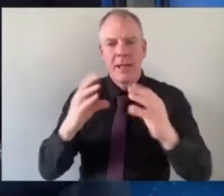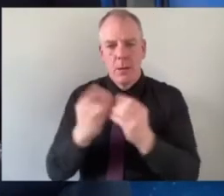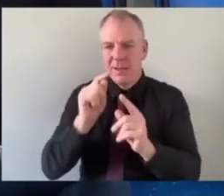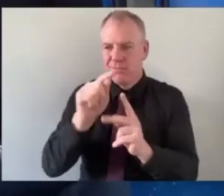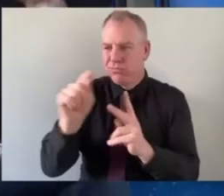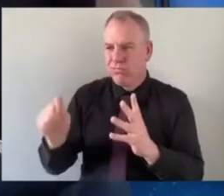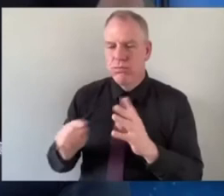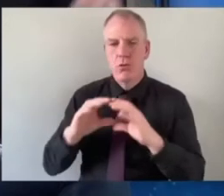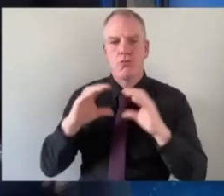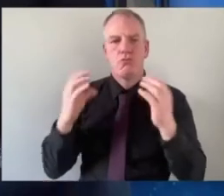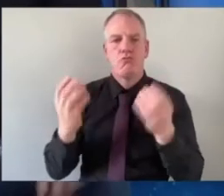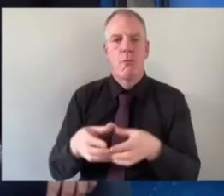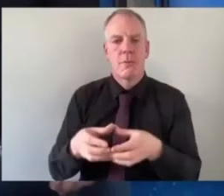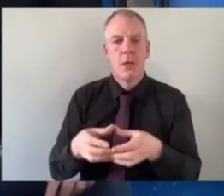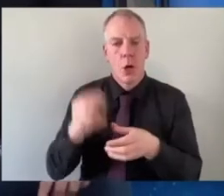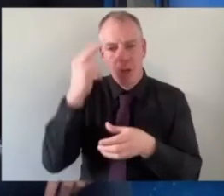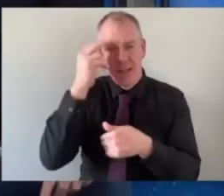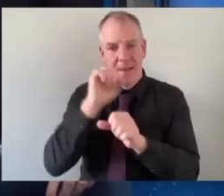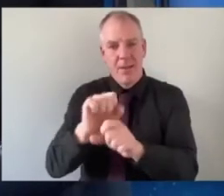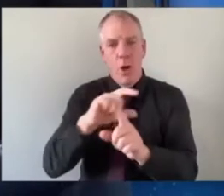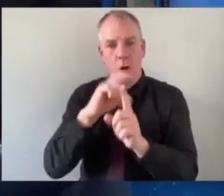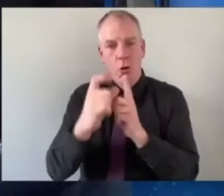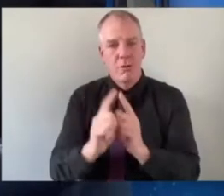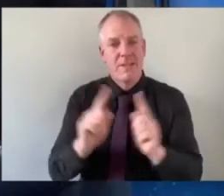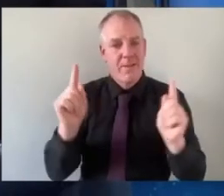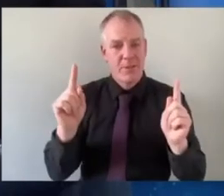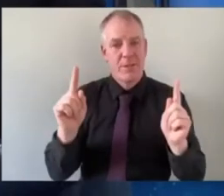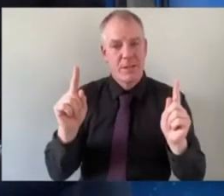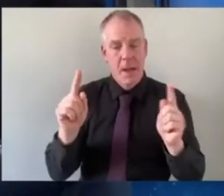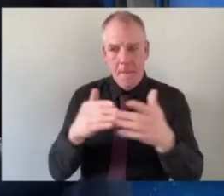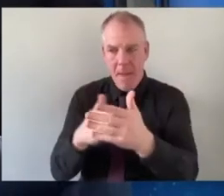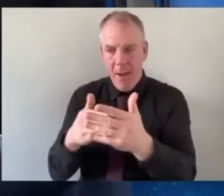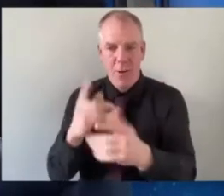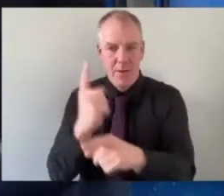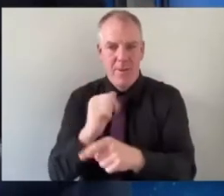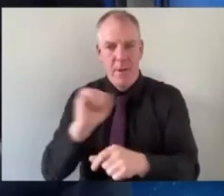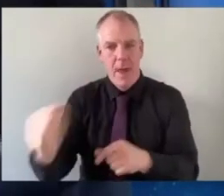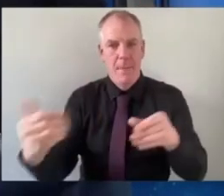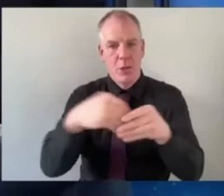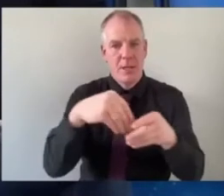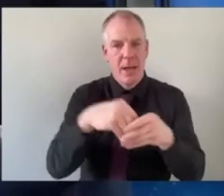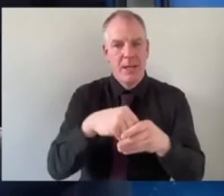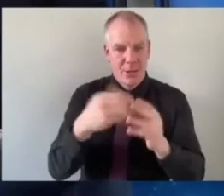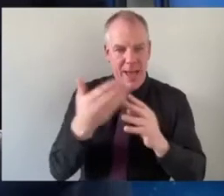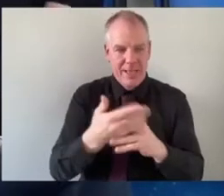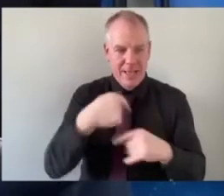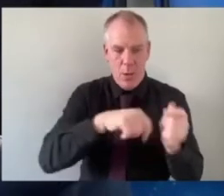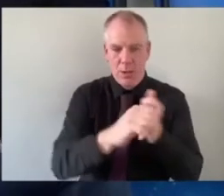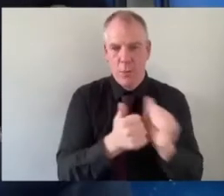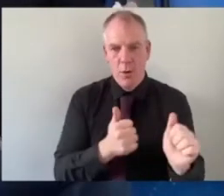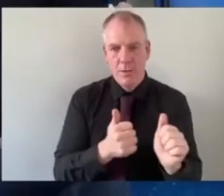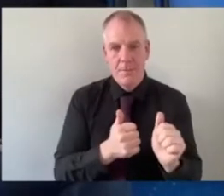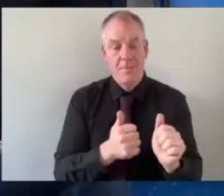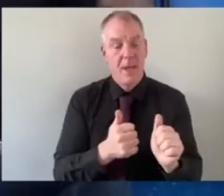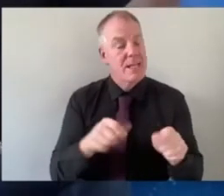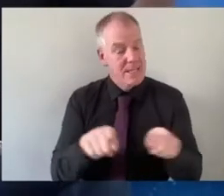of understanding the cultural uh differences that exist and that are barriers to participation and access in sports um and i'm also mindful